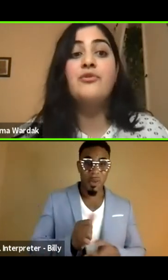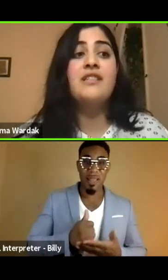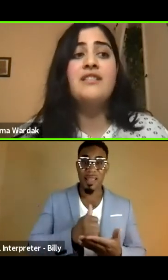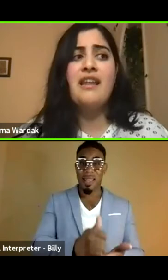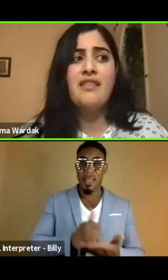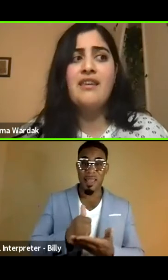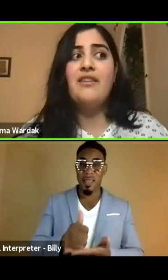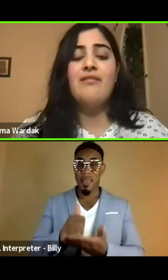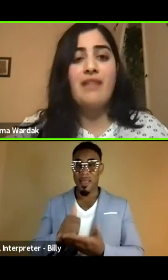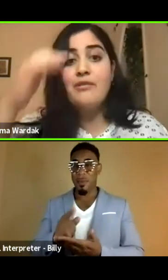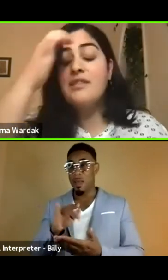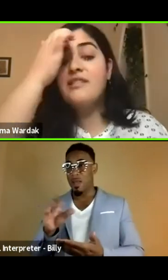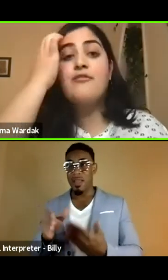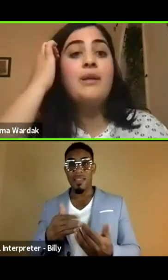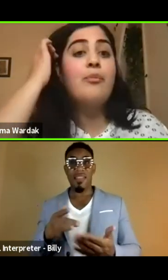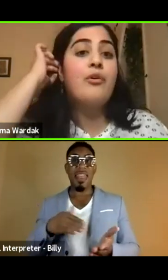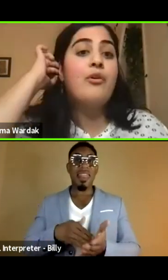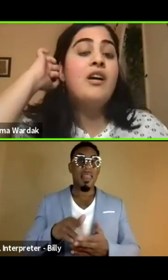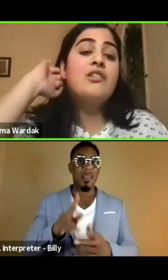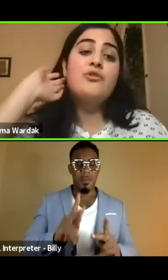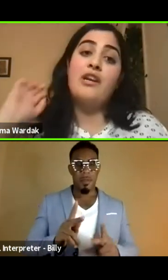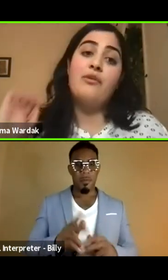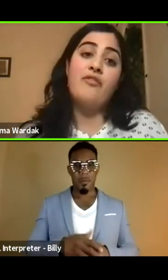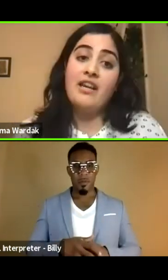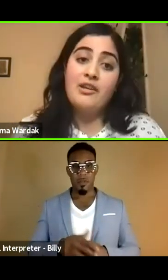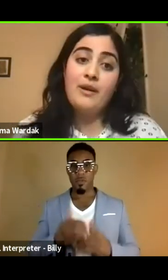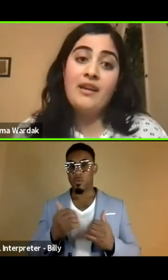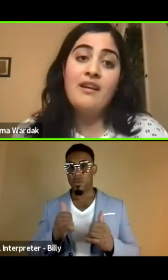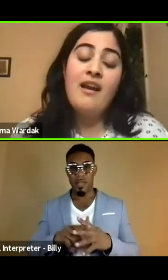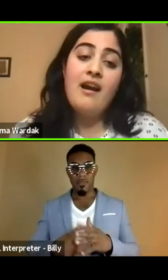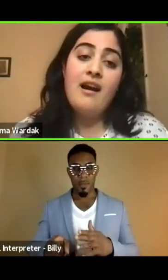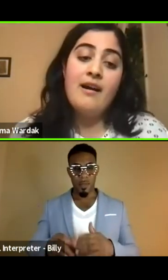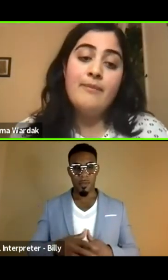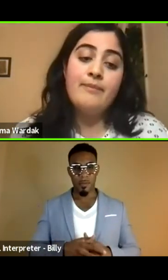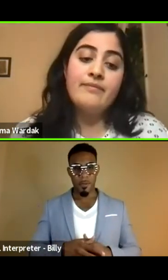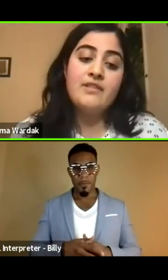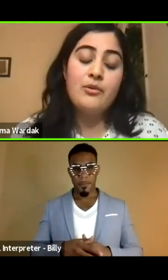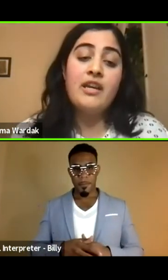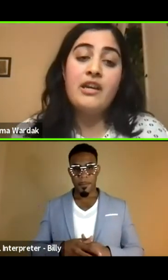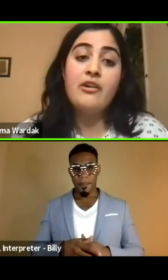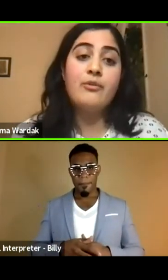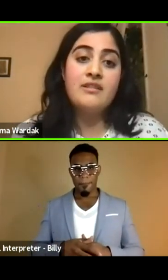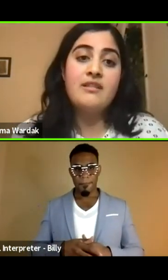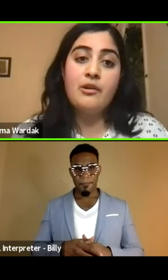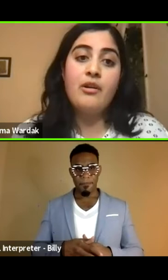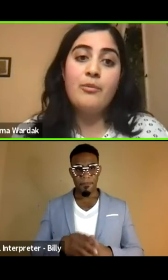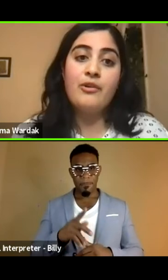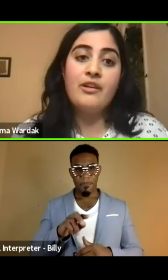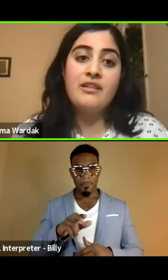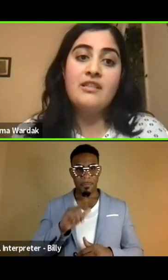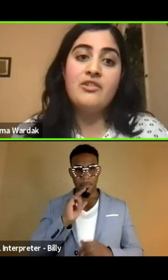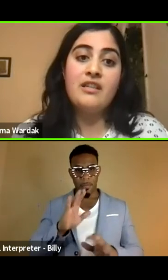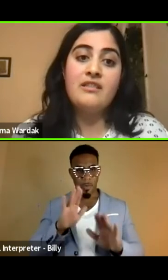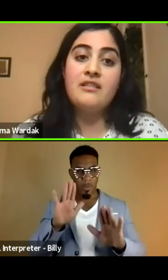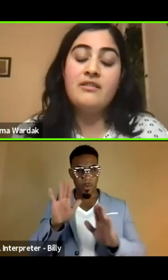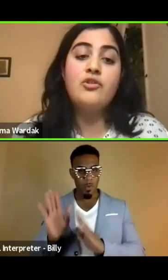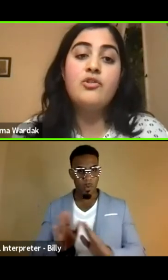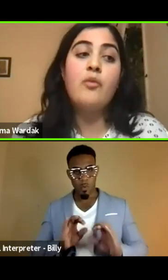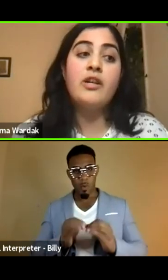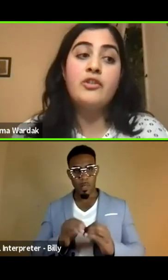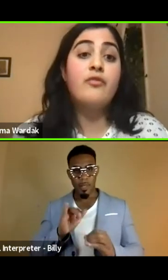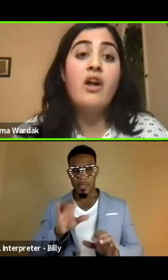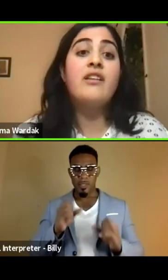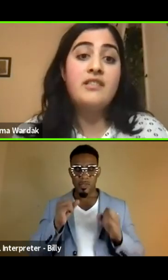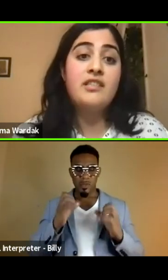hundreds. I think even thousands of people try to evacuate. Um, so care was an incredible organization that did